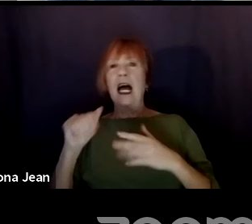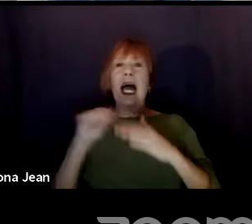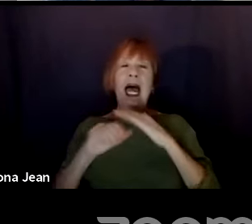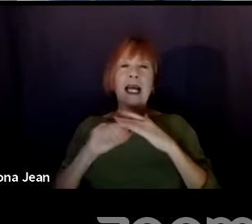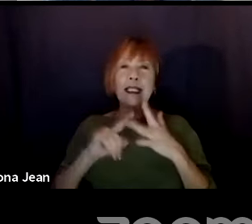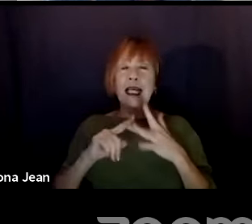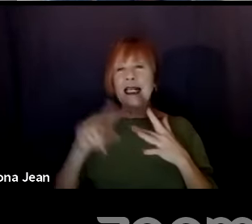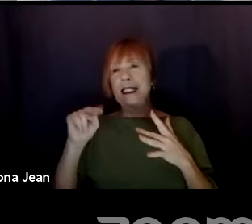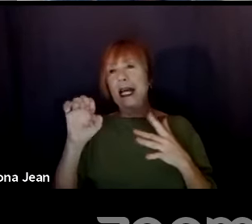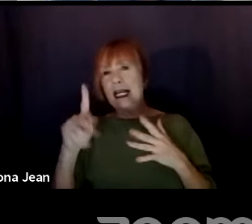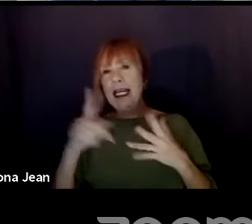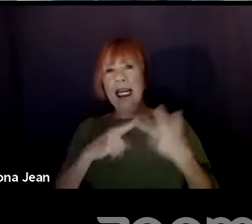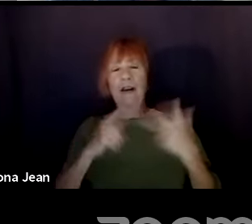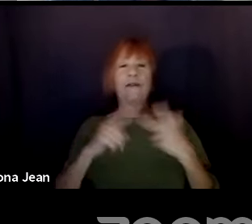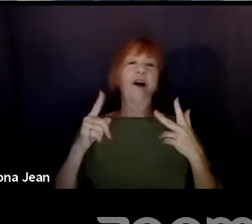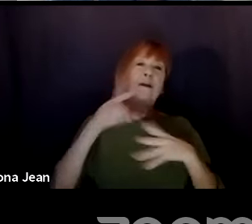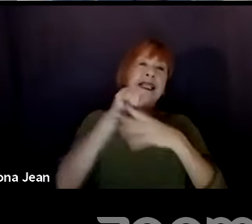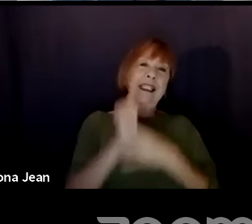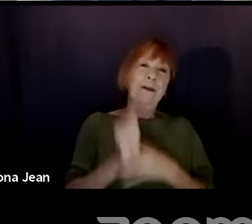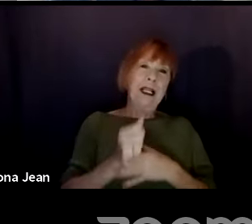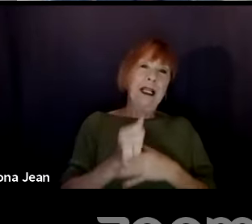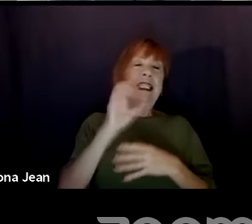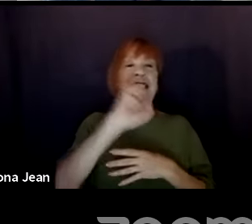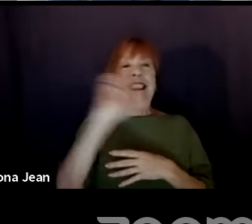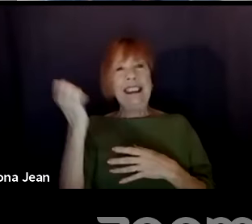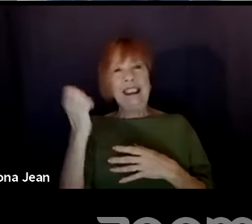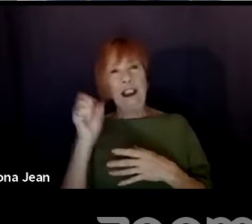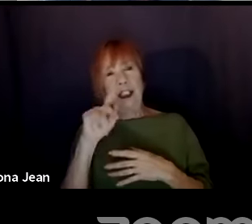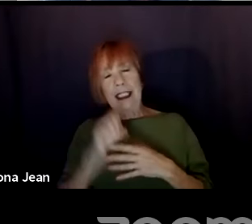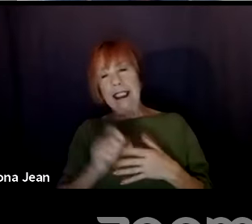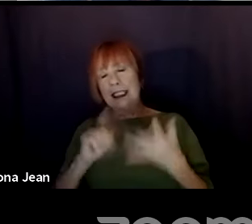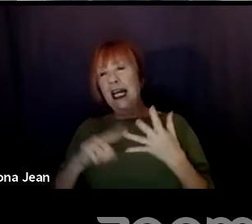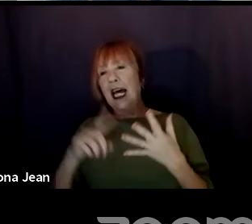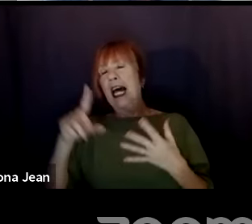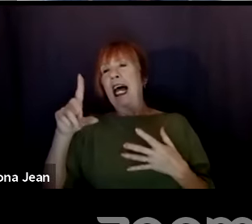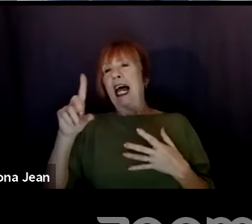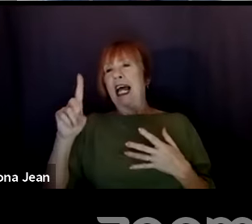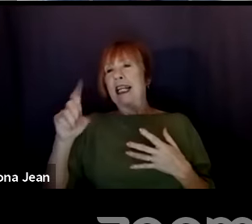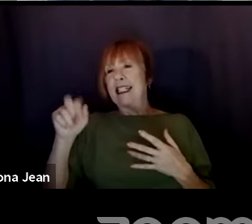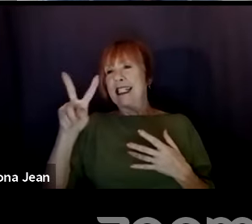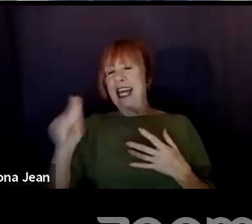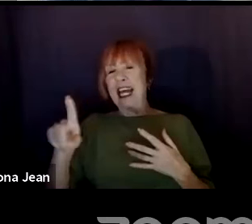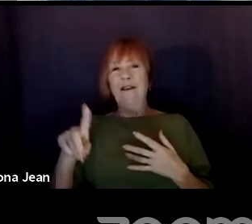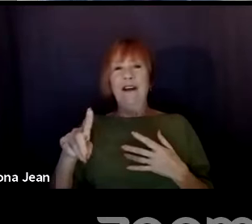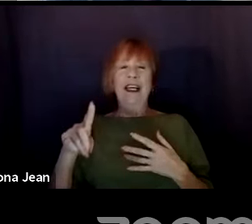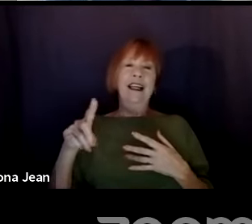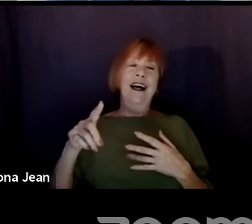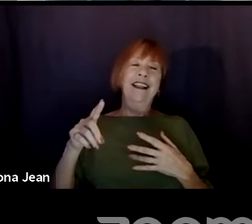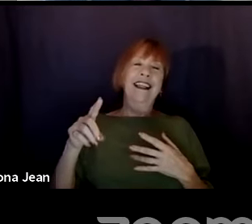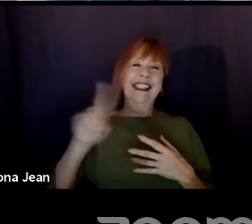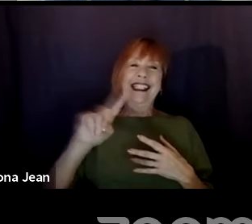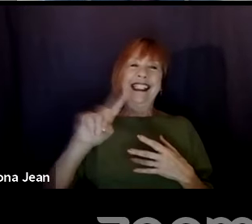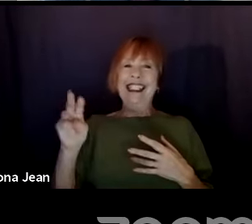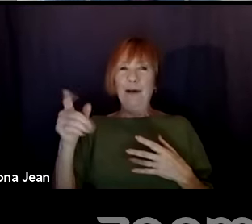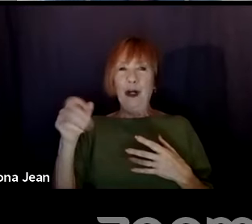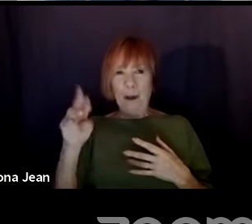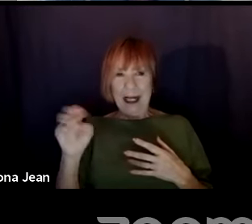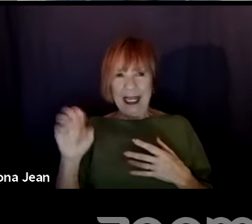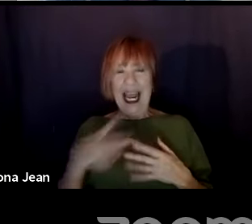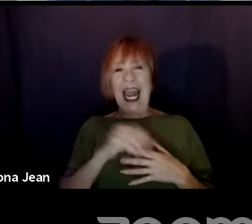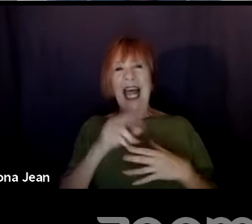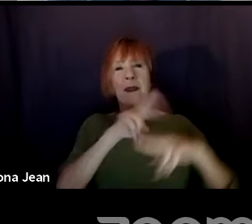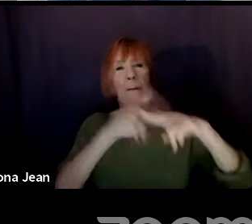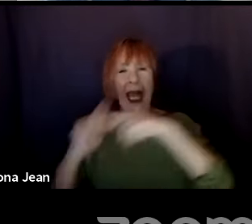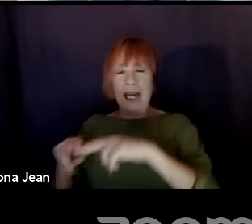Easter Seals Disability Film Challenge, David Zimmerman from Performing Arts Studio West, and our panel one more time,